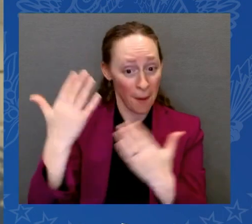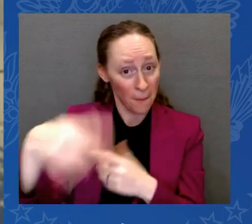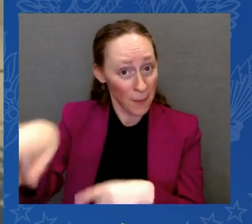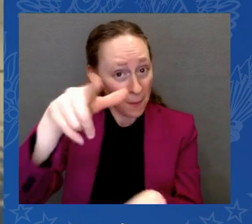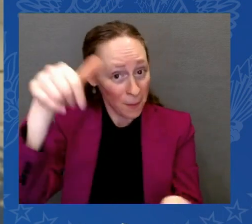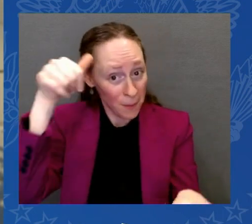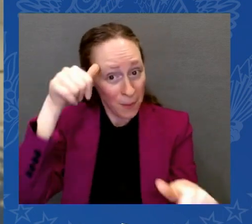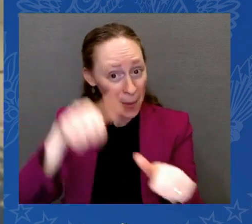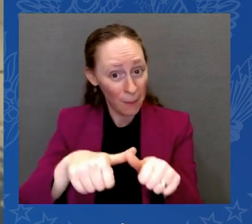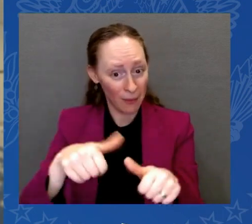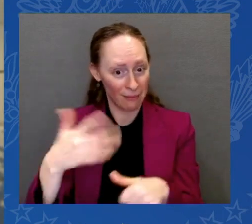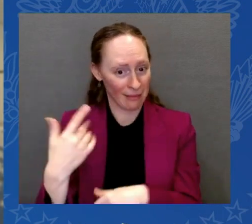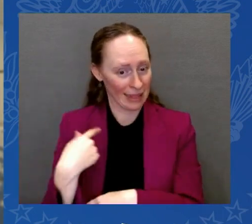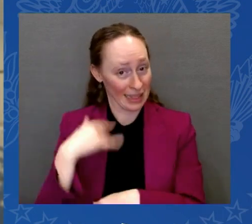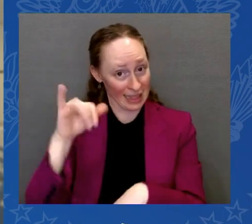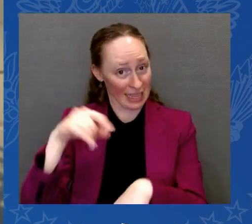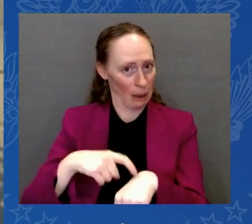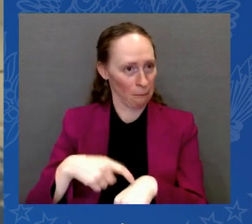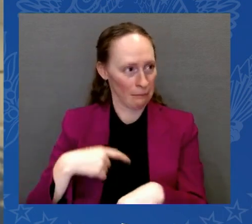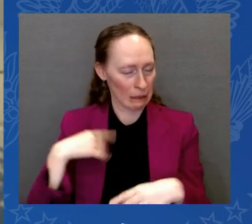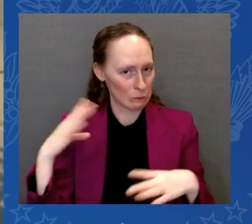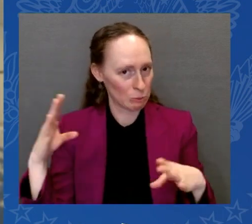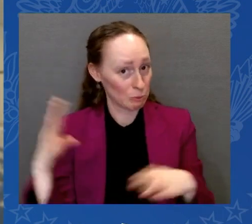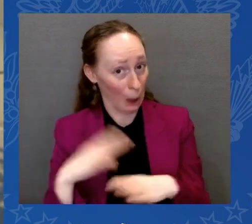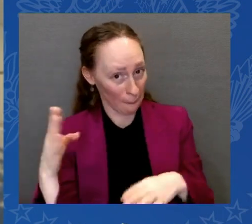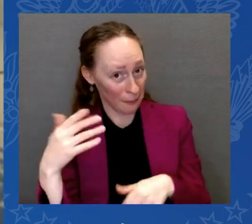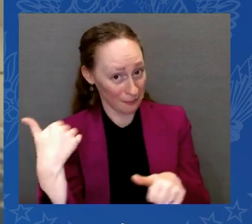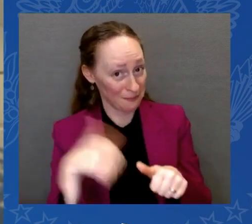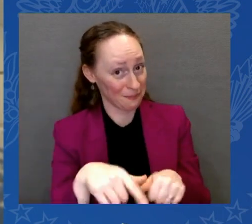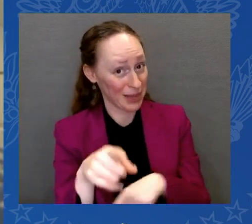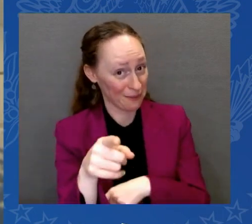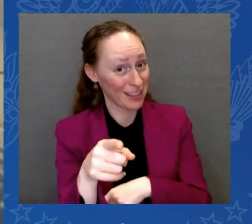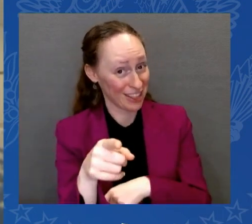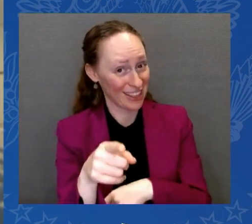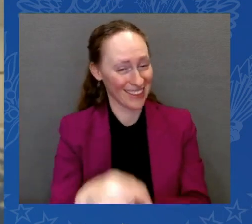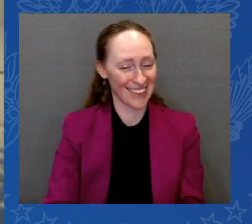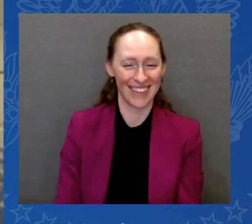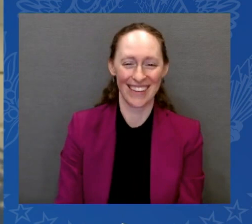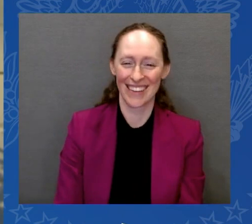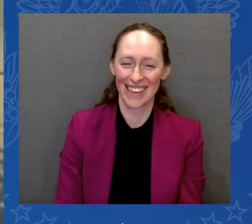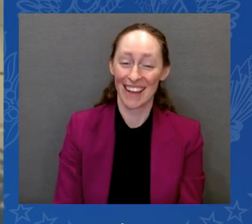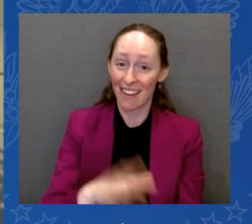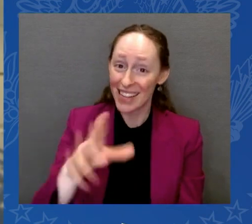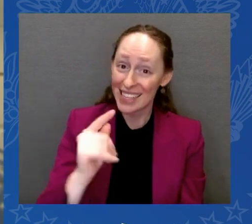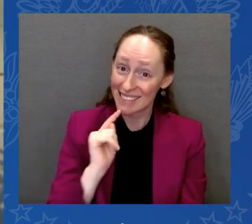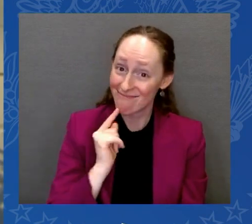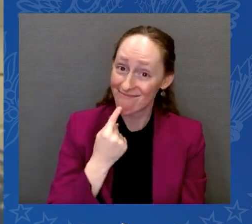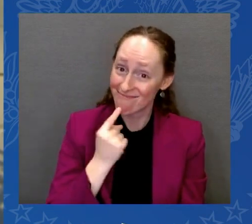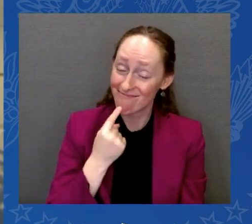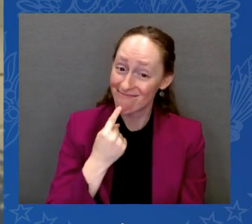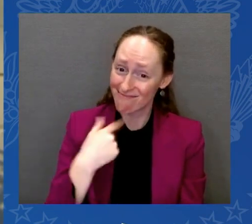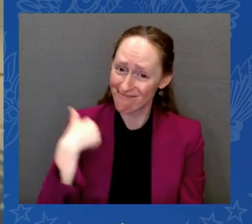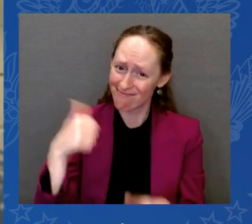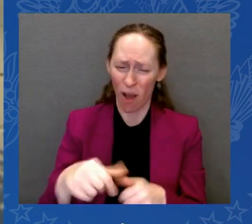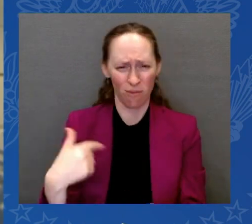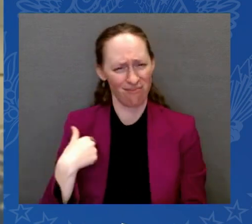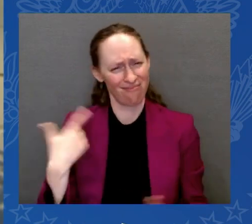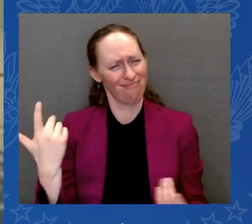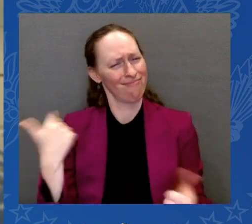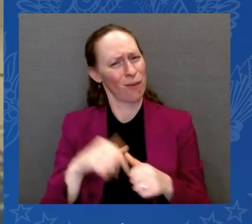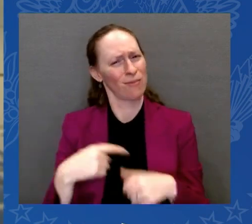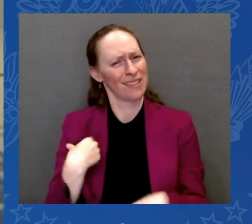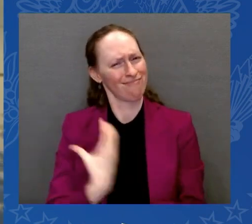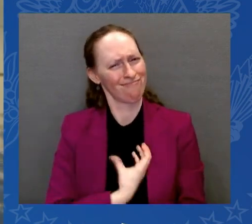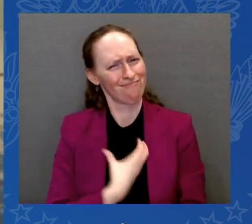Marriage — I mean this to involve my heart — marriage is a simple proposition. Who do you love? And will you be